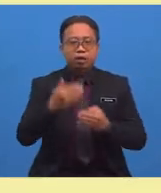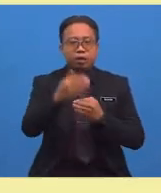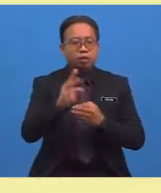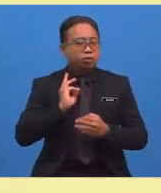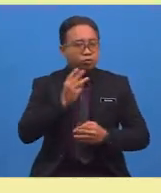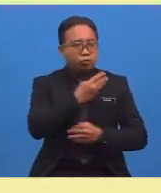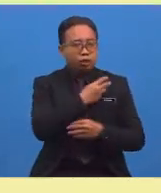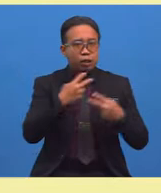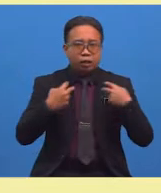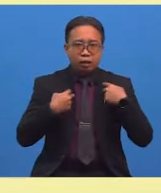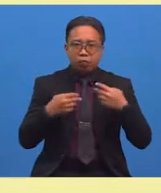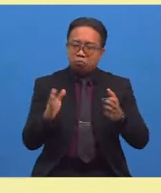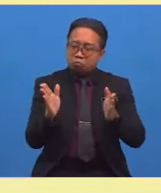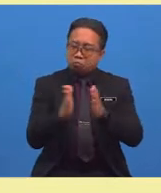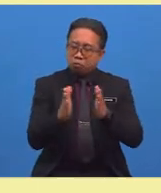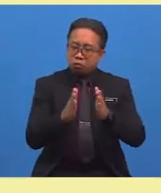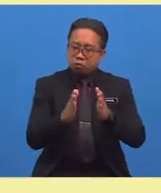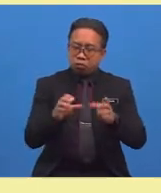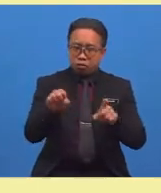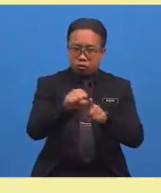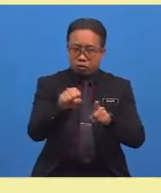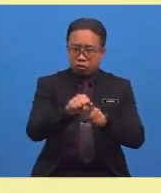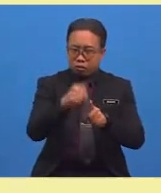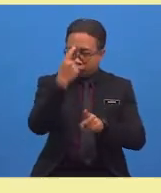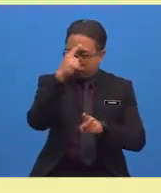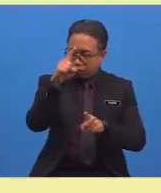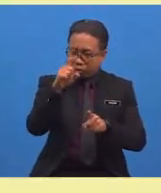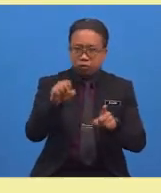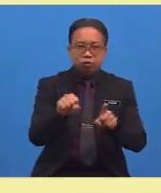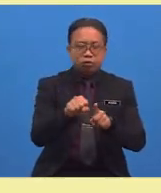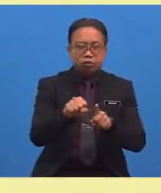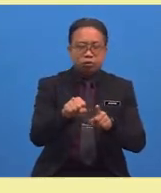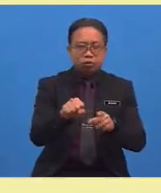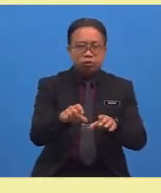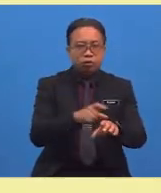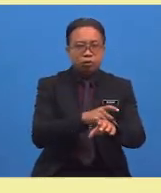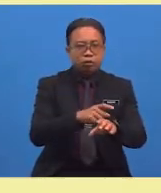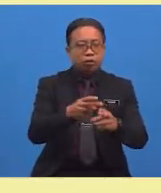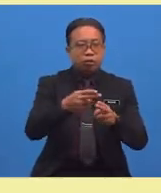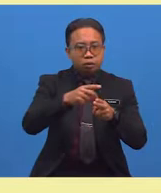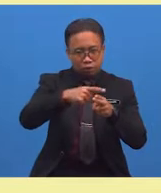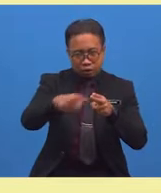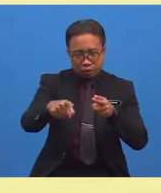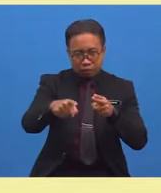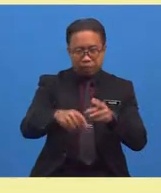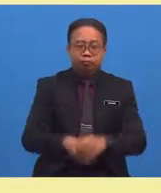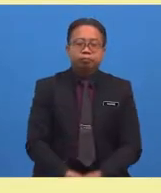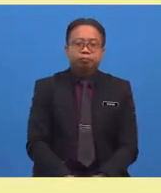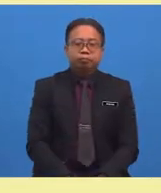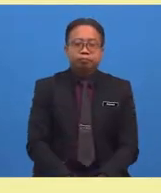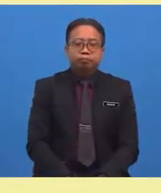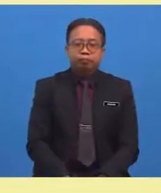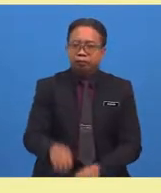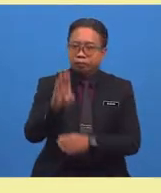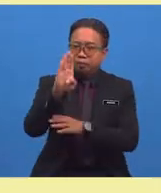sharp. The synonym for sharp is pointy and the antonym for sharp is blunt. After that,